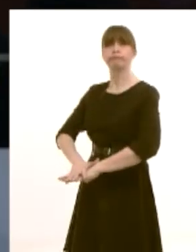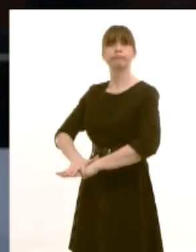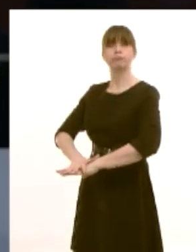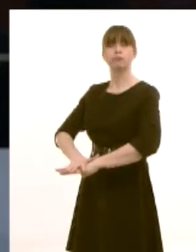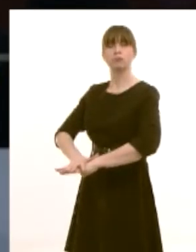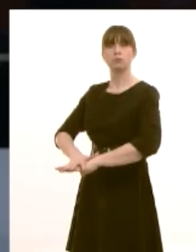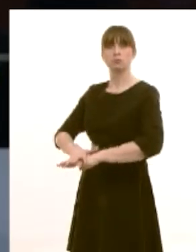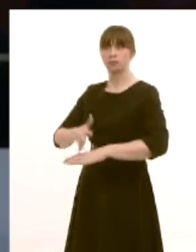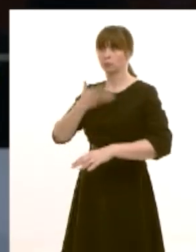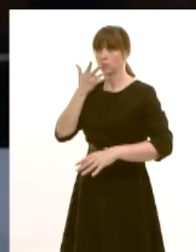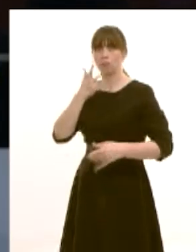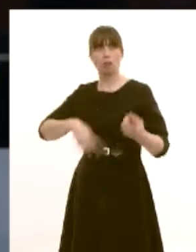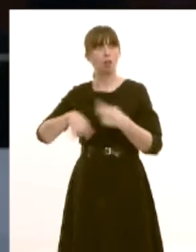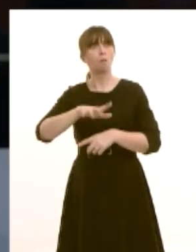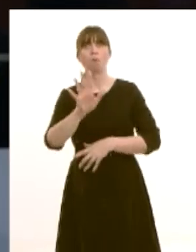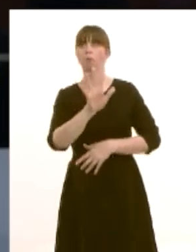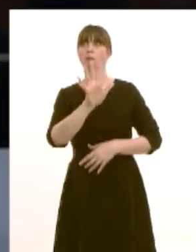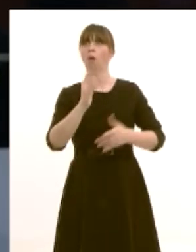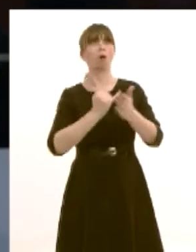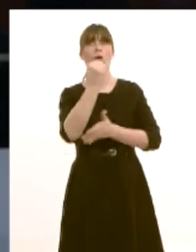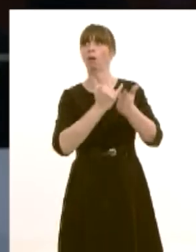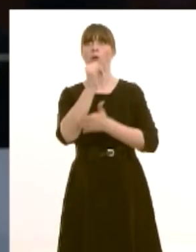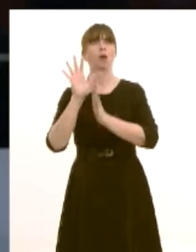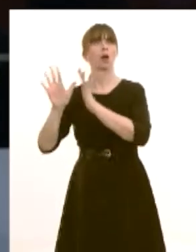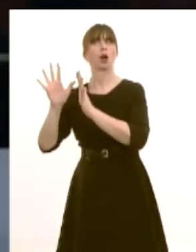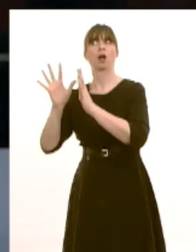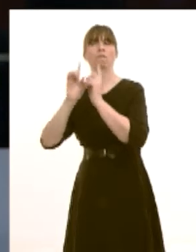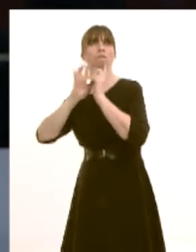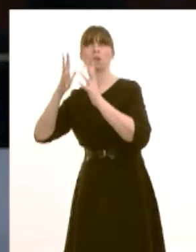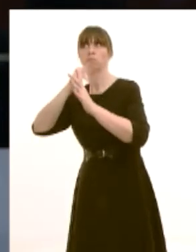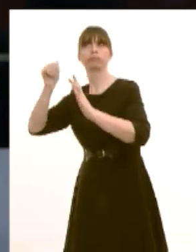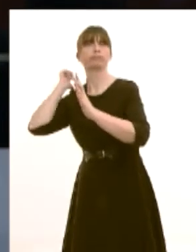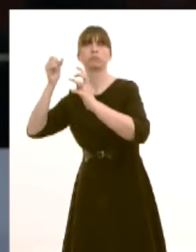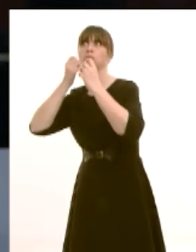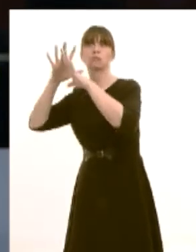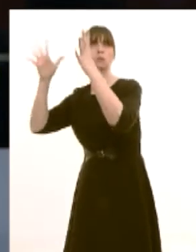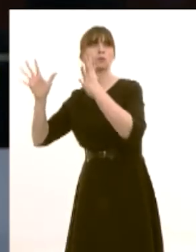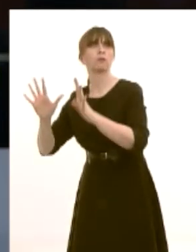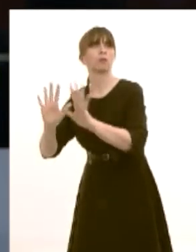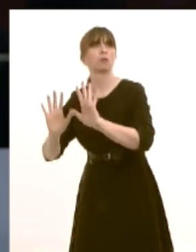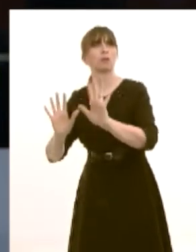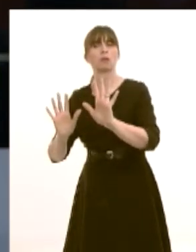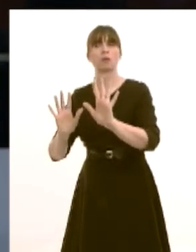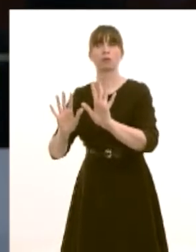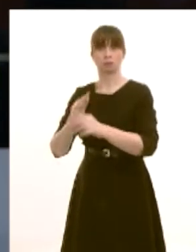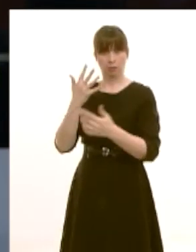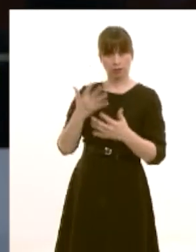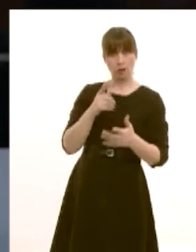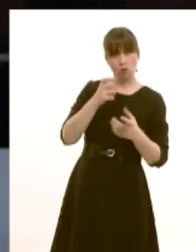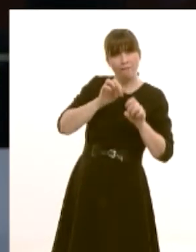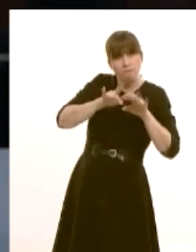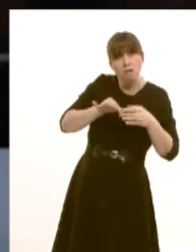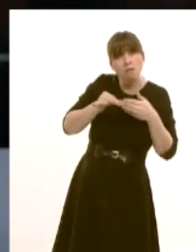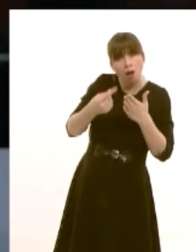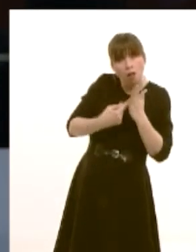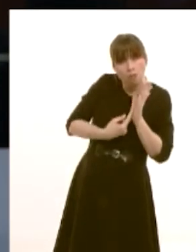of a majority of local people now in accepting that you are currently drafting your own guidance at present